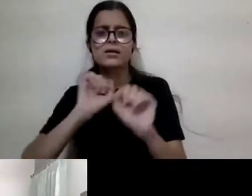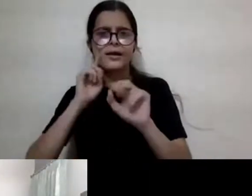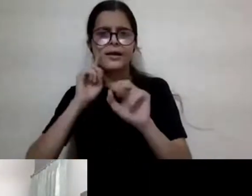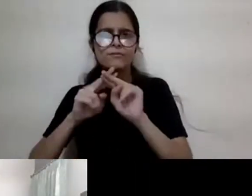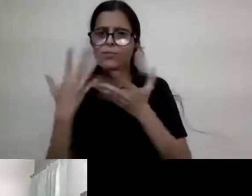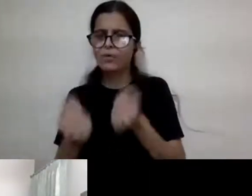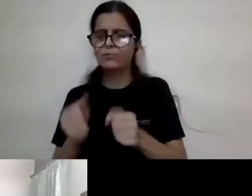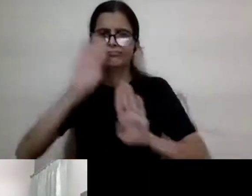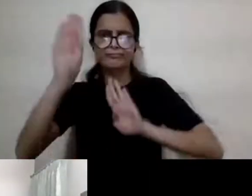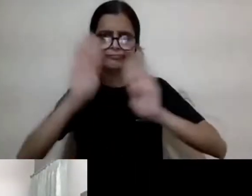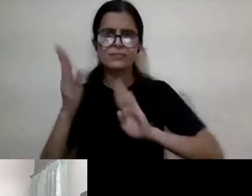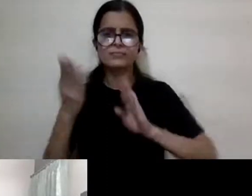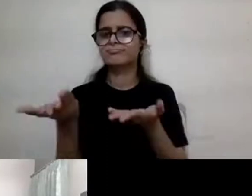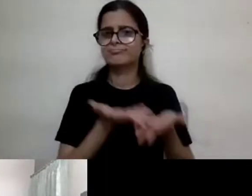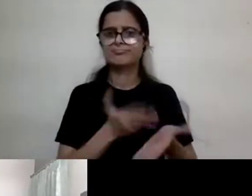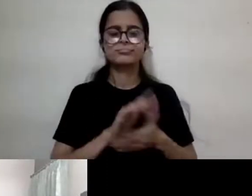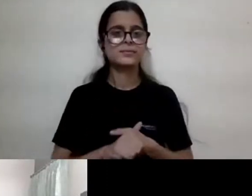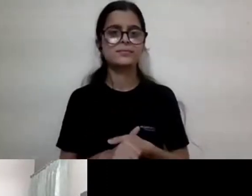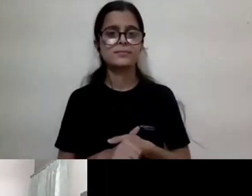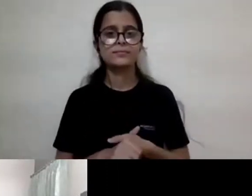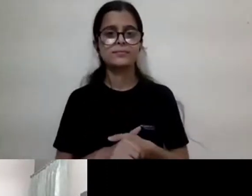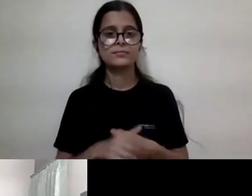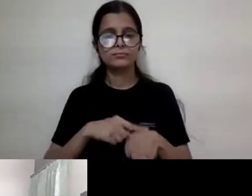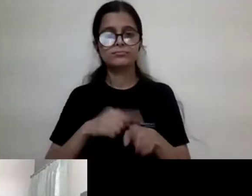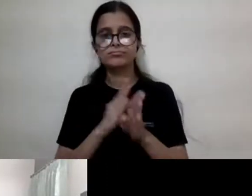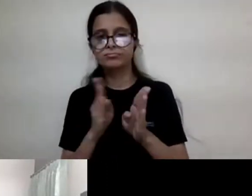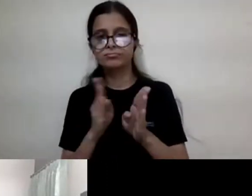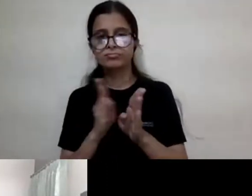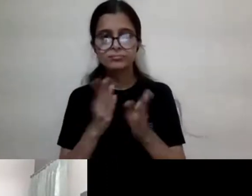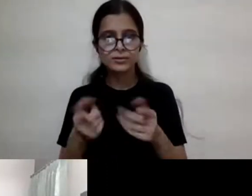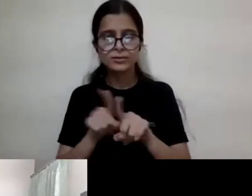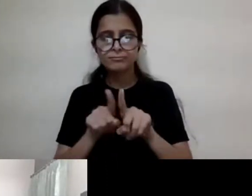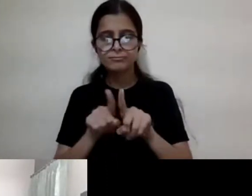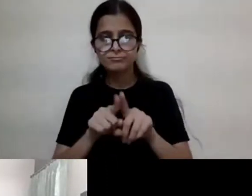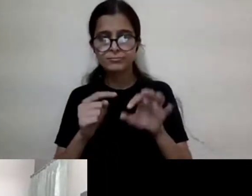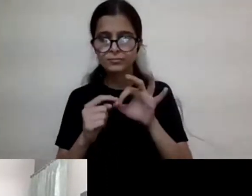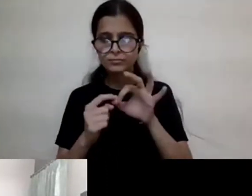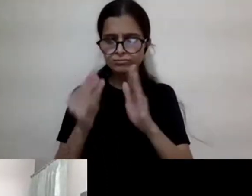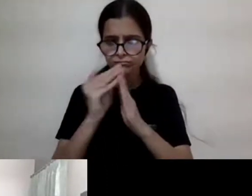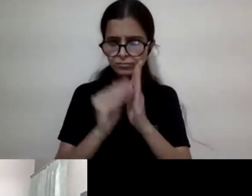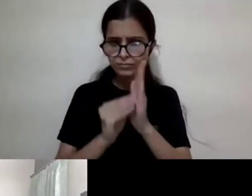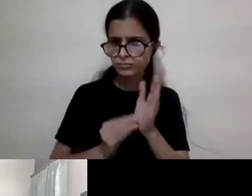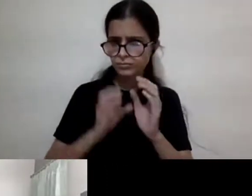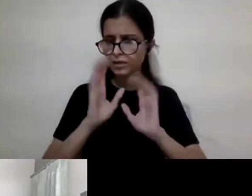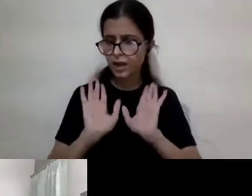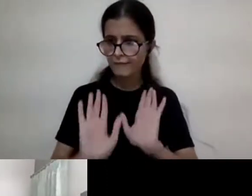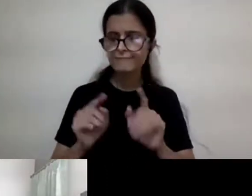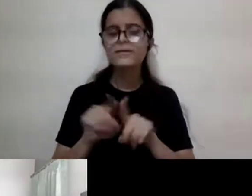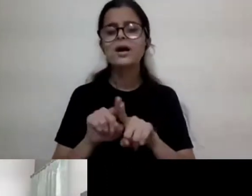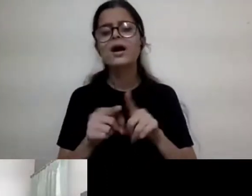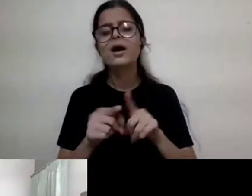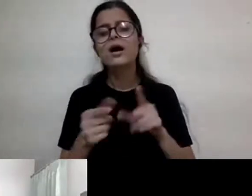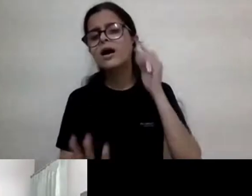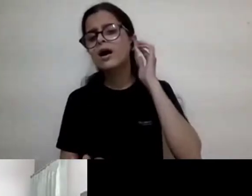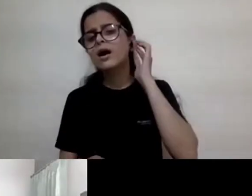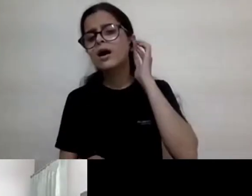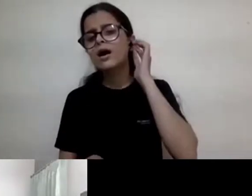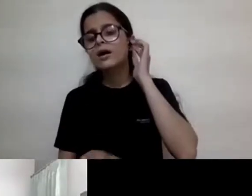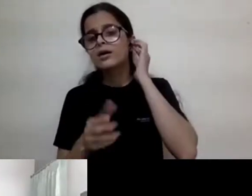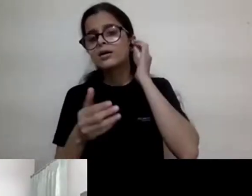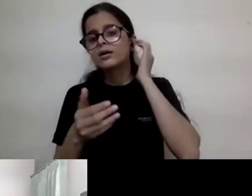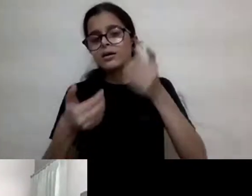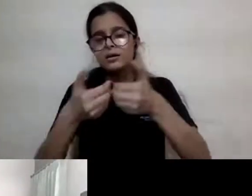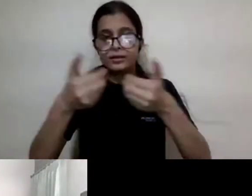but in the meantime, I think we already have one question that has been put on, uh, the difference between civil rights and